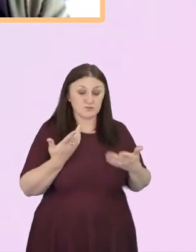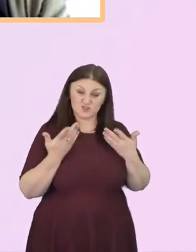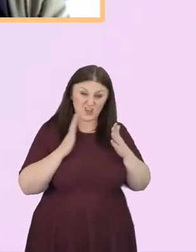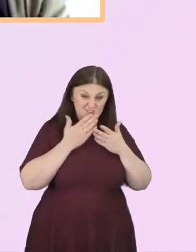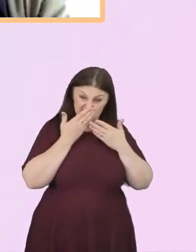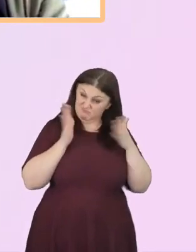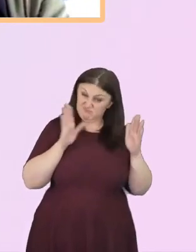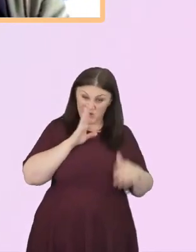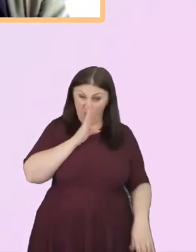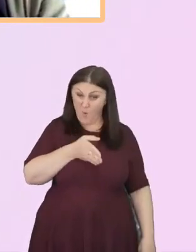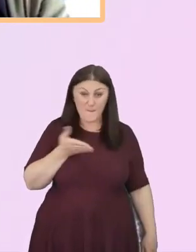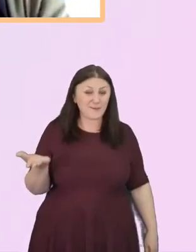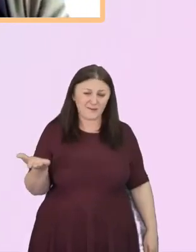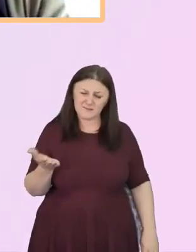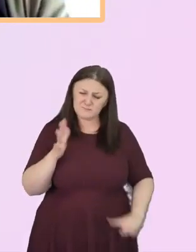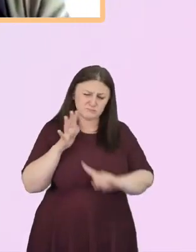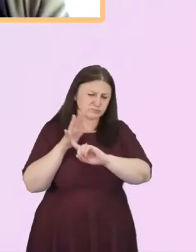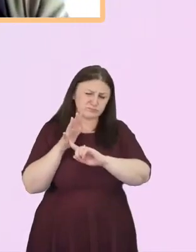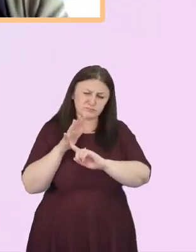about it, I think is really important.